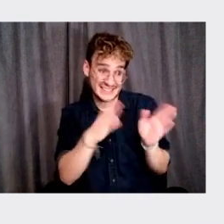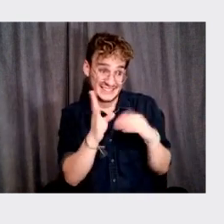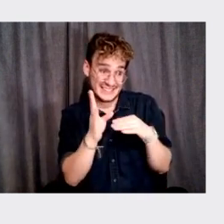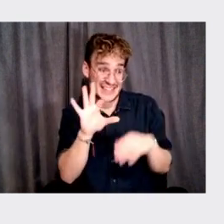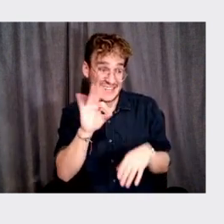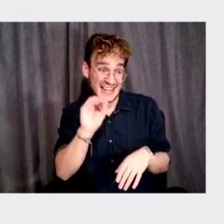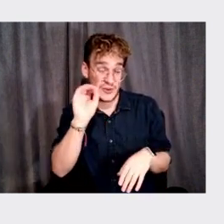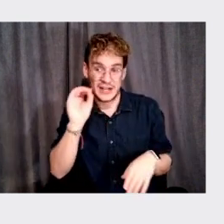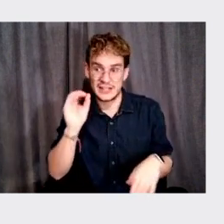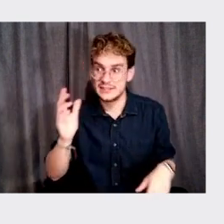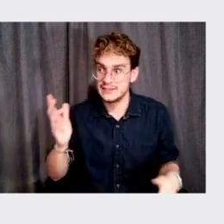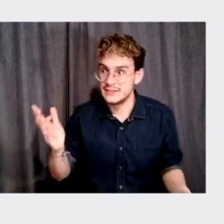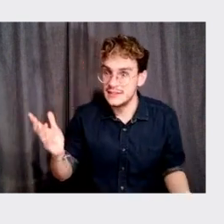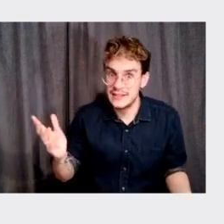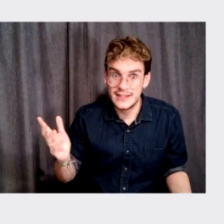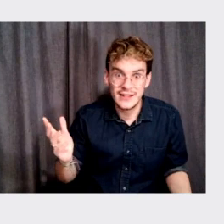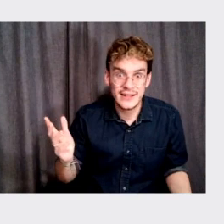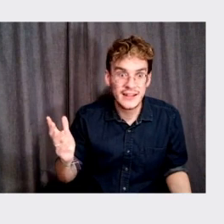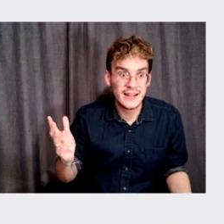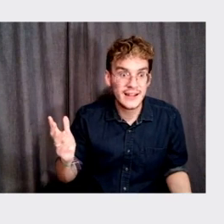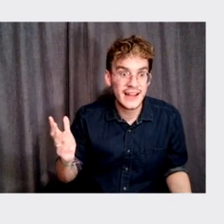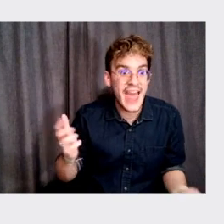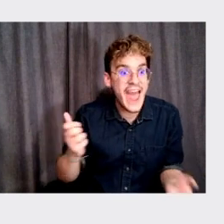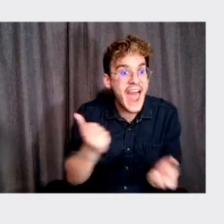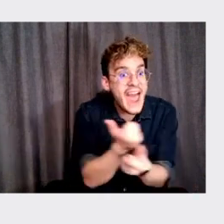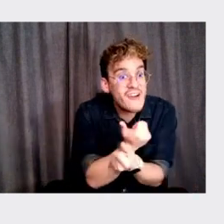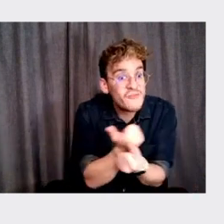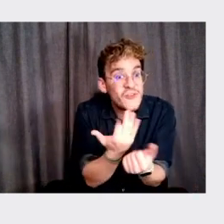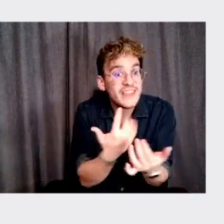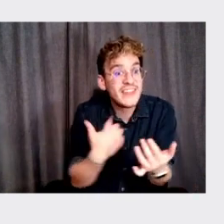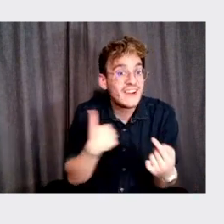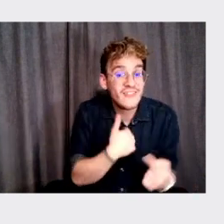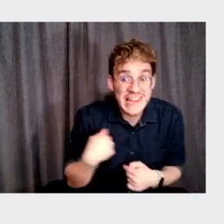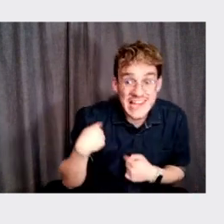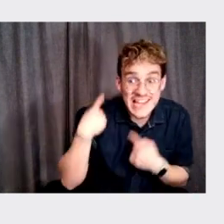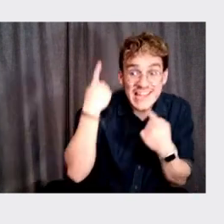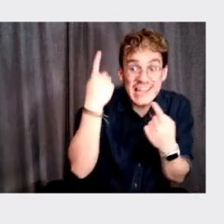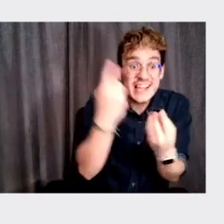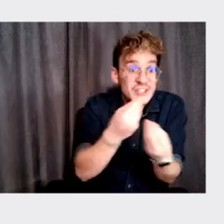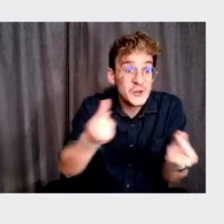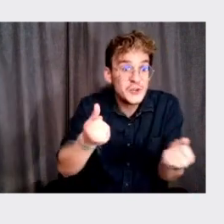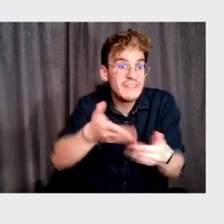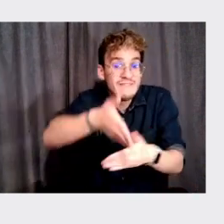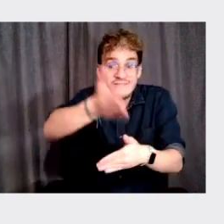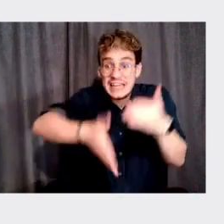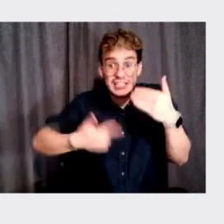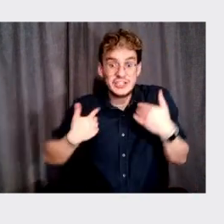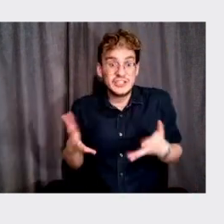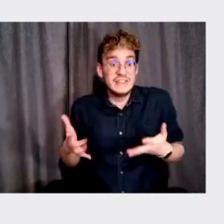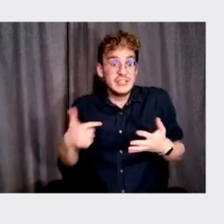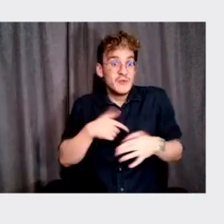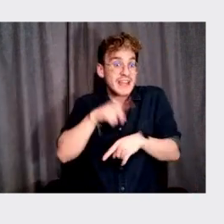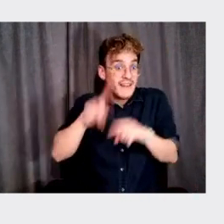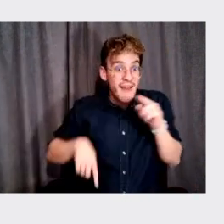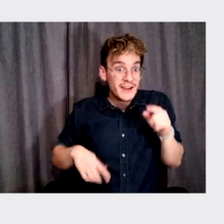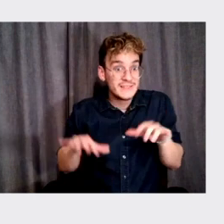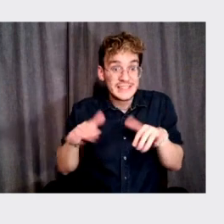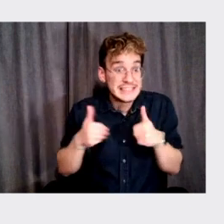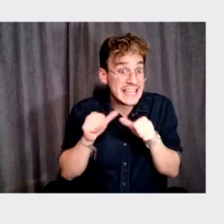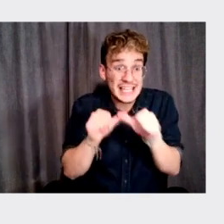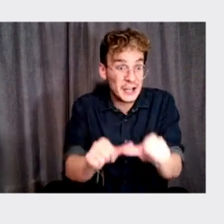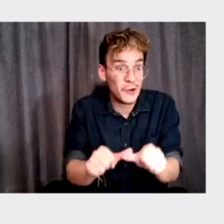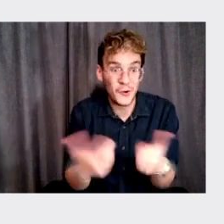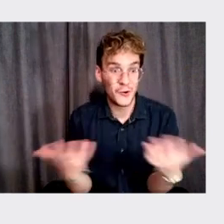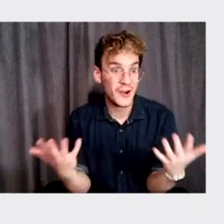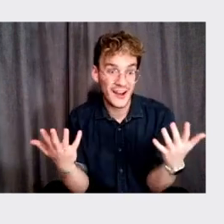And I'm, and I was like, oh my God, like this destroys everything. Imagine the entire solution is over. Like you wouldn't work that